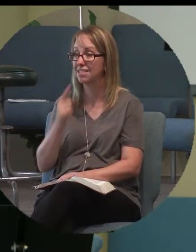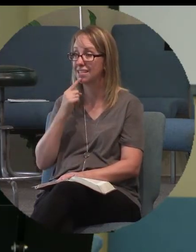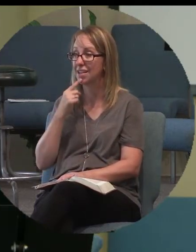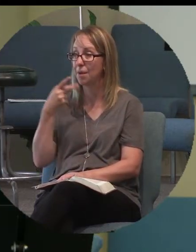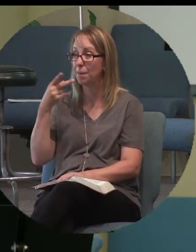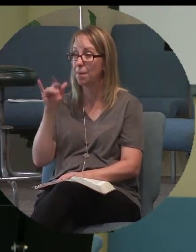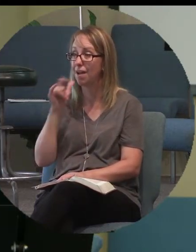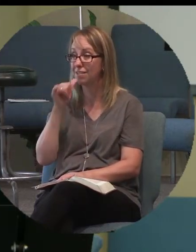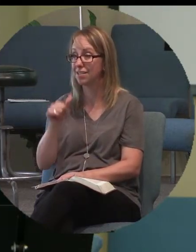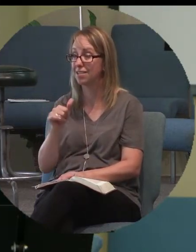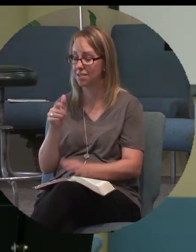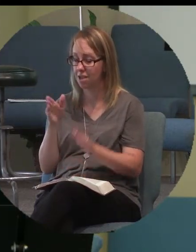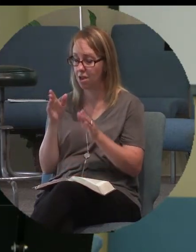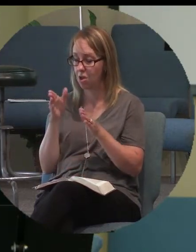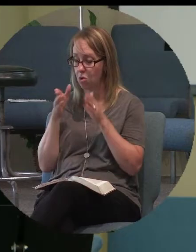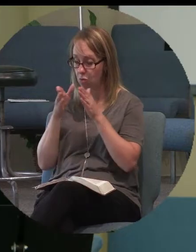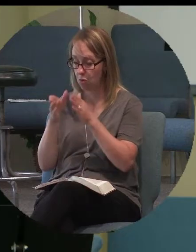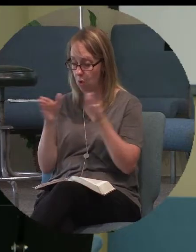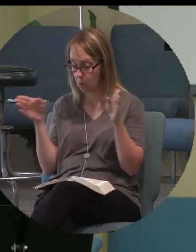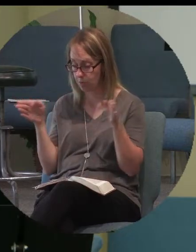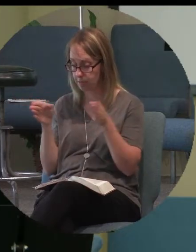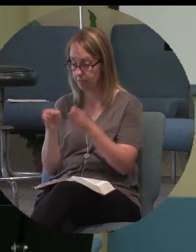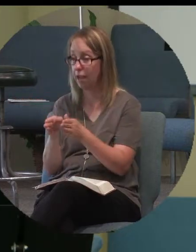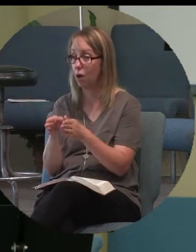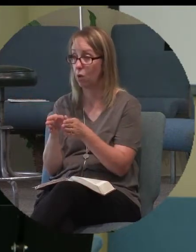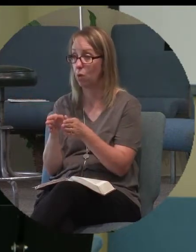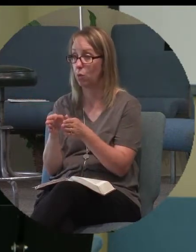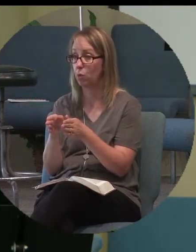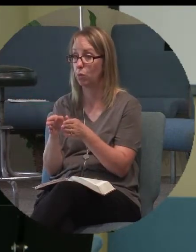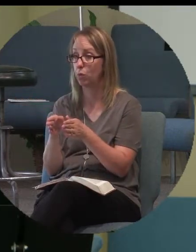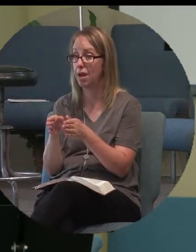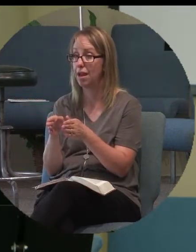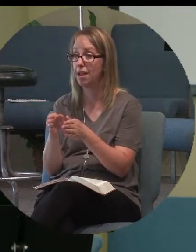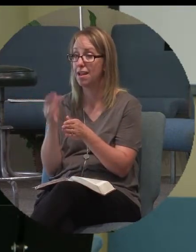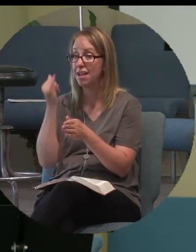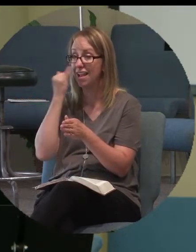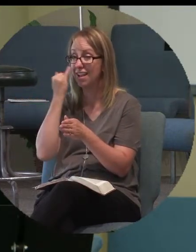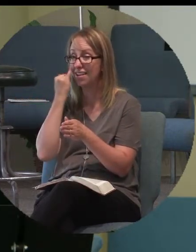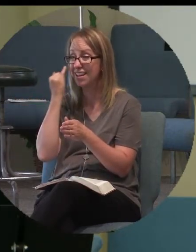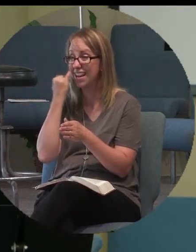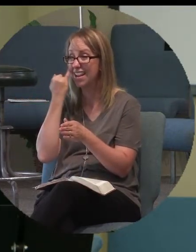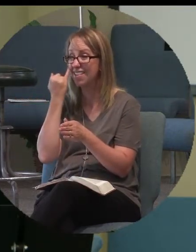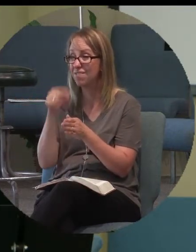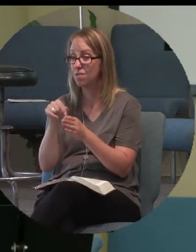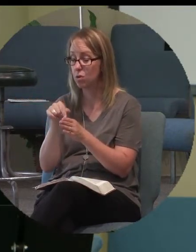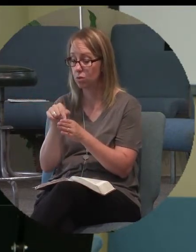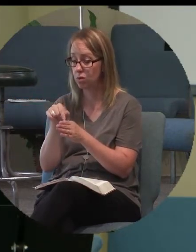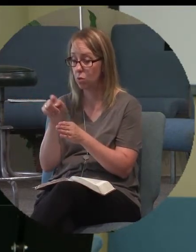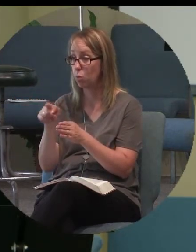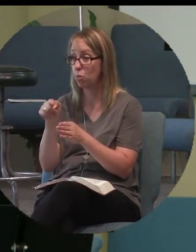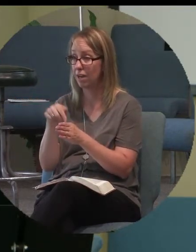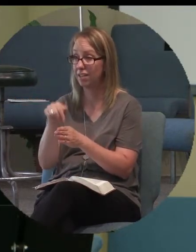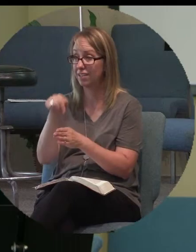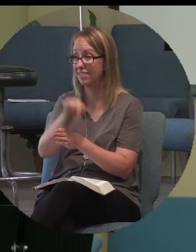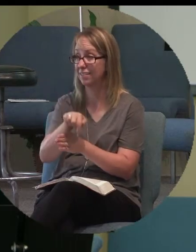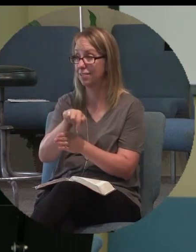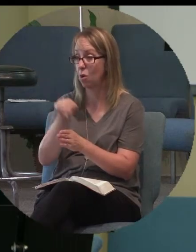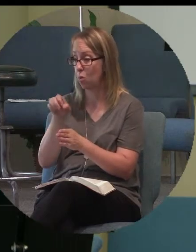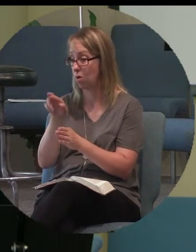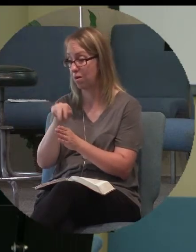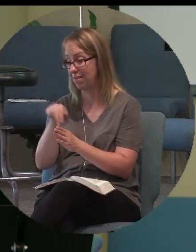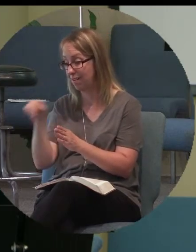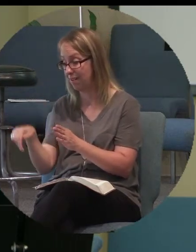very narrow road. Okay? And if you step off even one foot on either side,